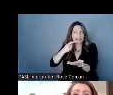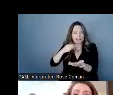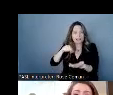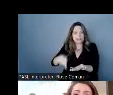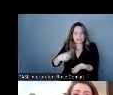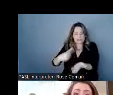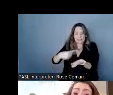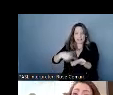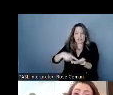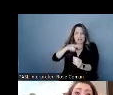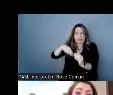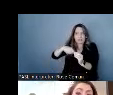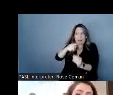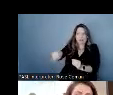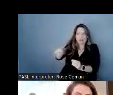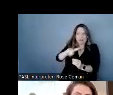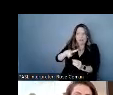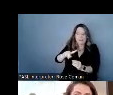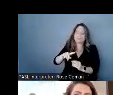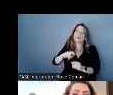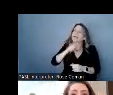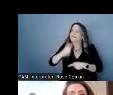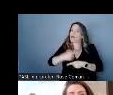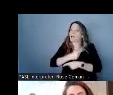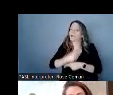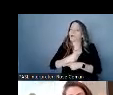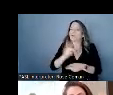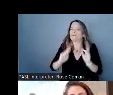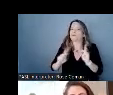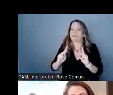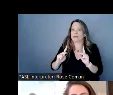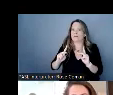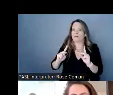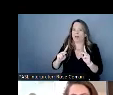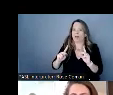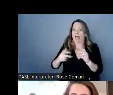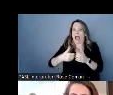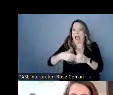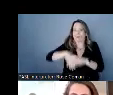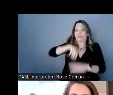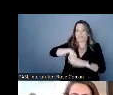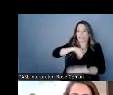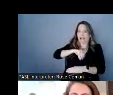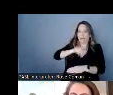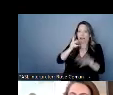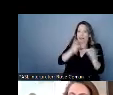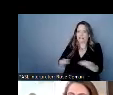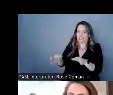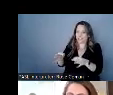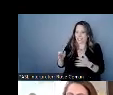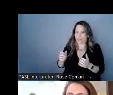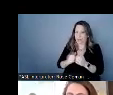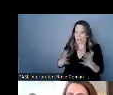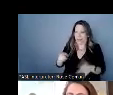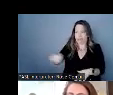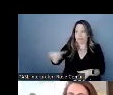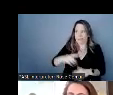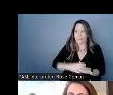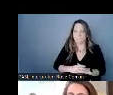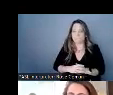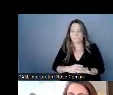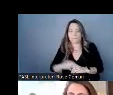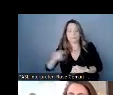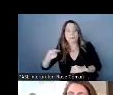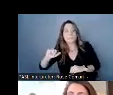appropriate for individuals who aren't in those communities to be making those decisions without them christina do you want to quickly share how we ended up with a